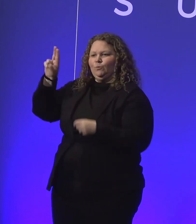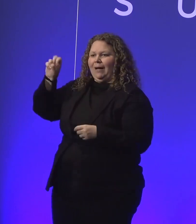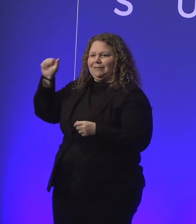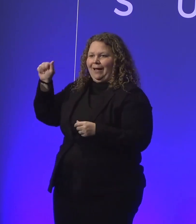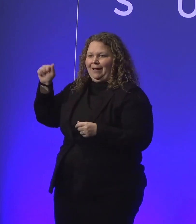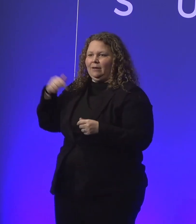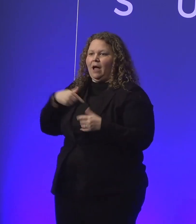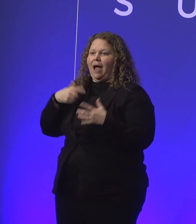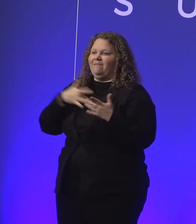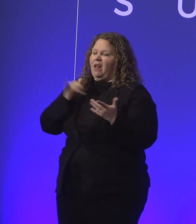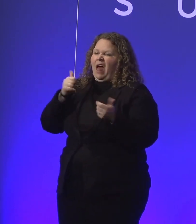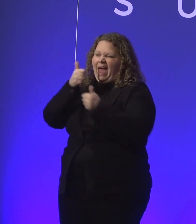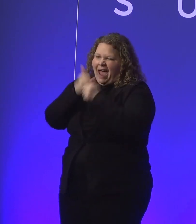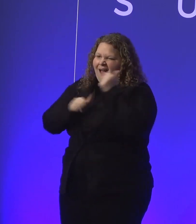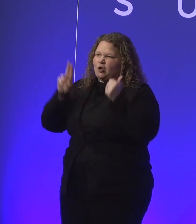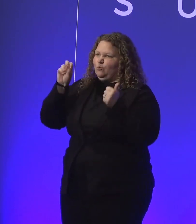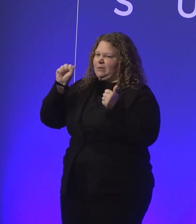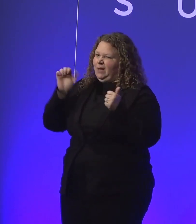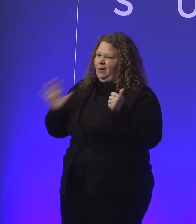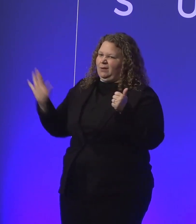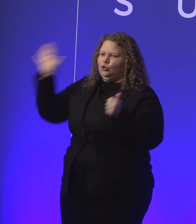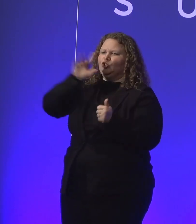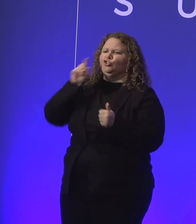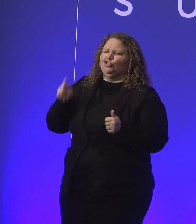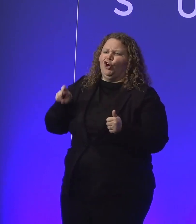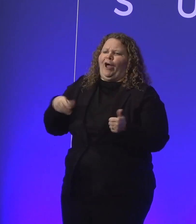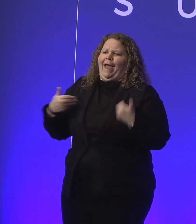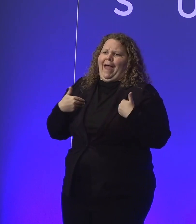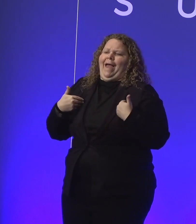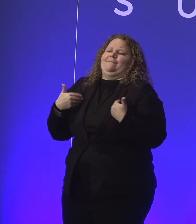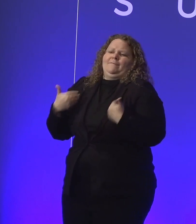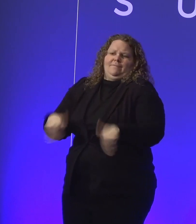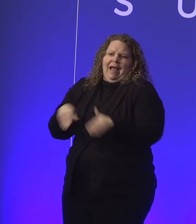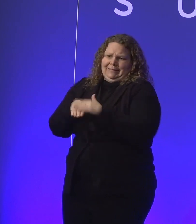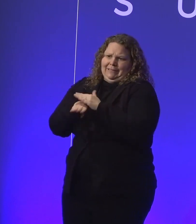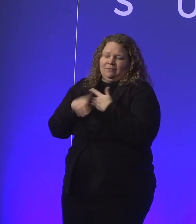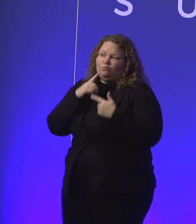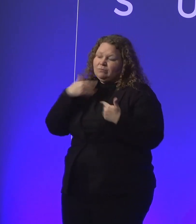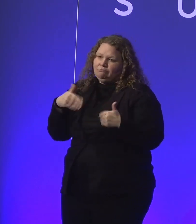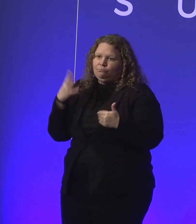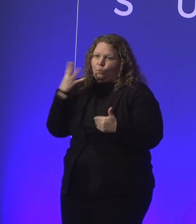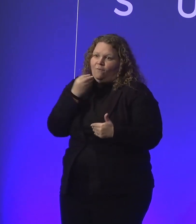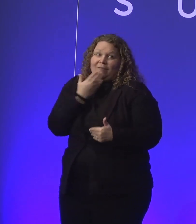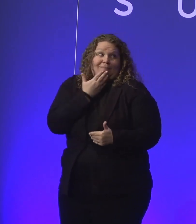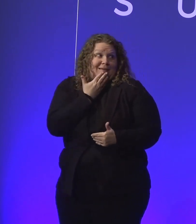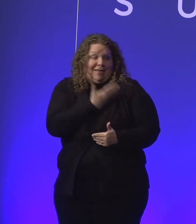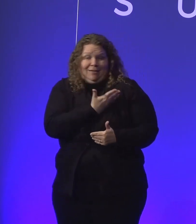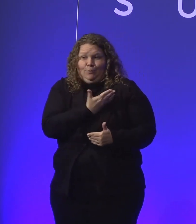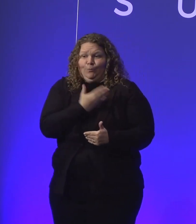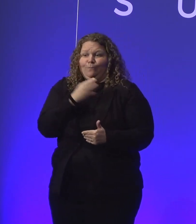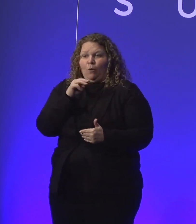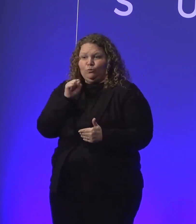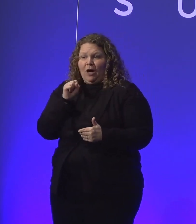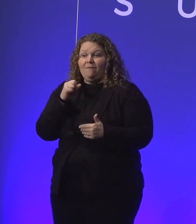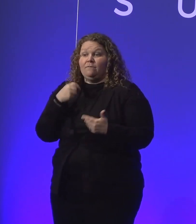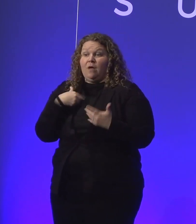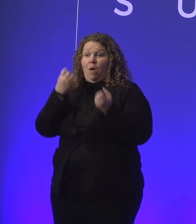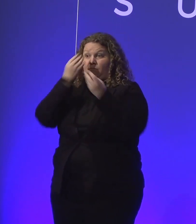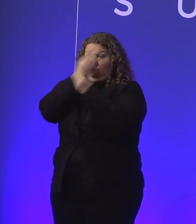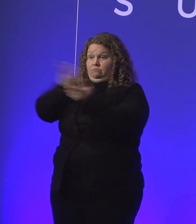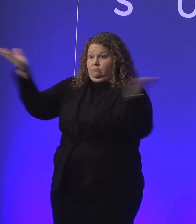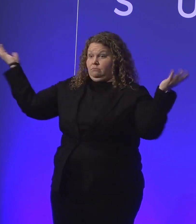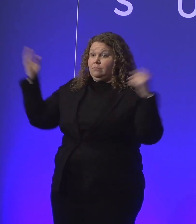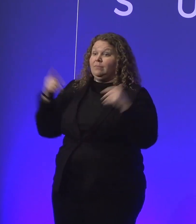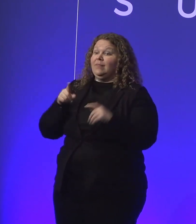in the world. This is amazing. It's beautiful. And thank you, Microsoft. I want to let everybody know that there is a